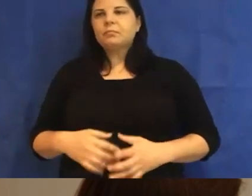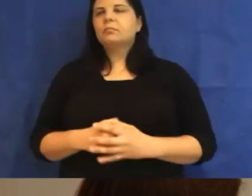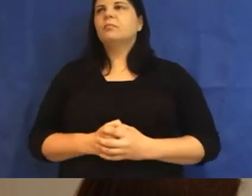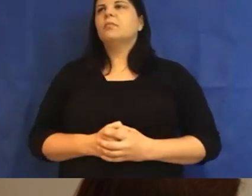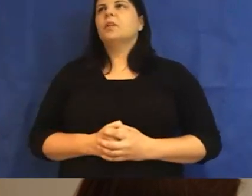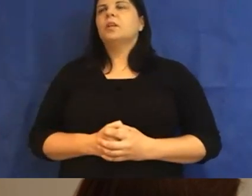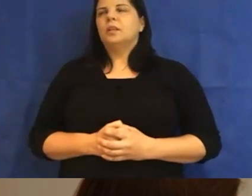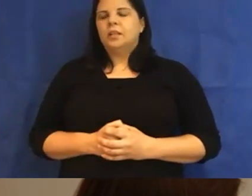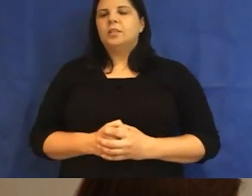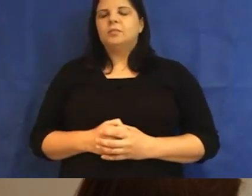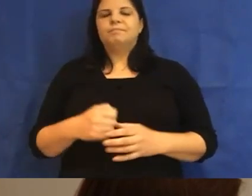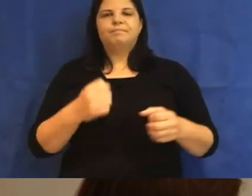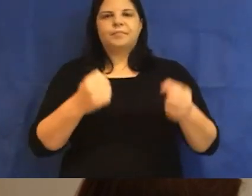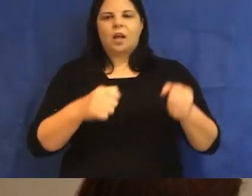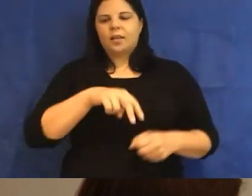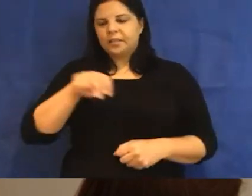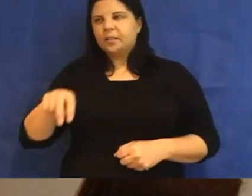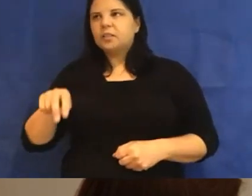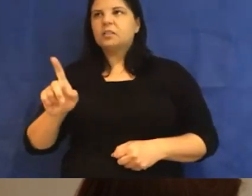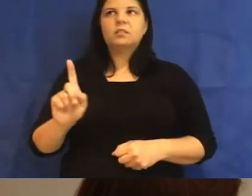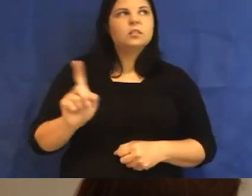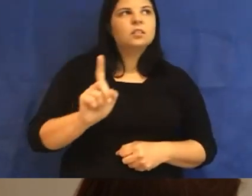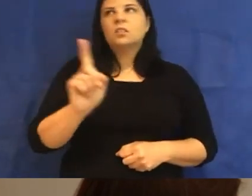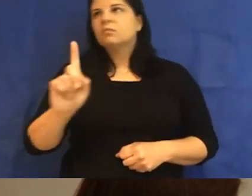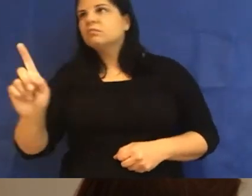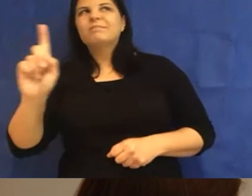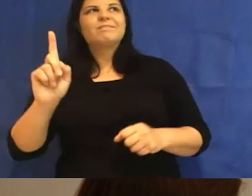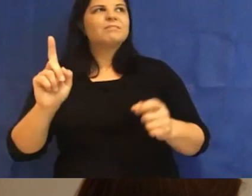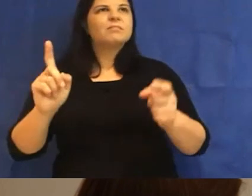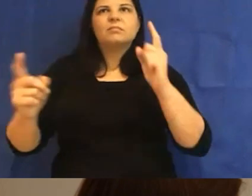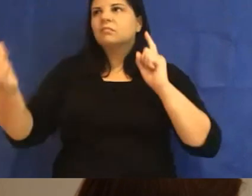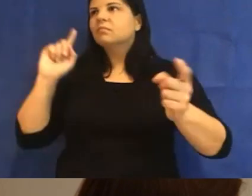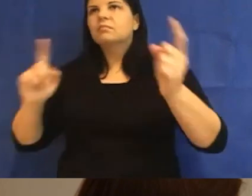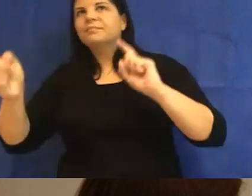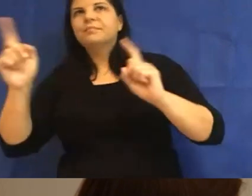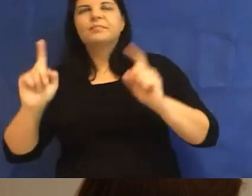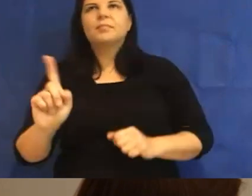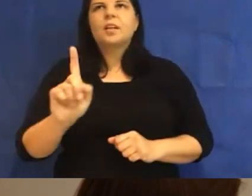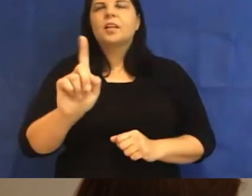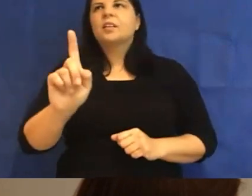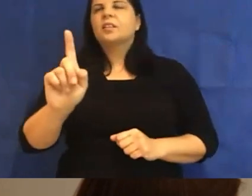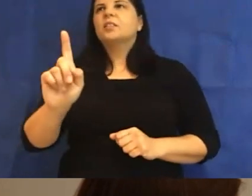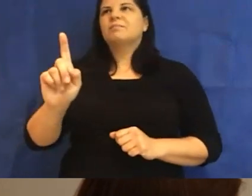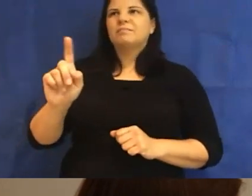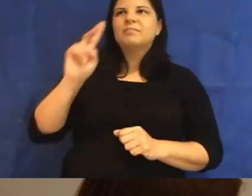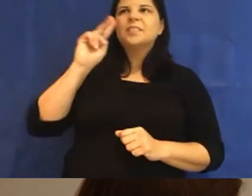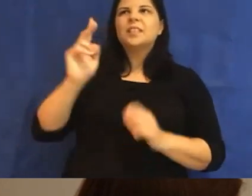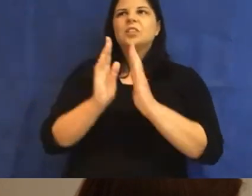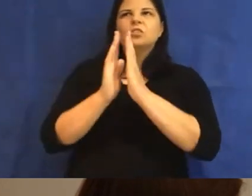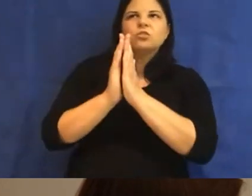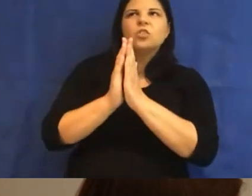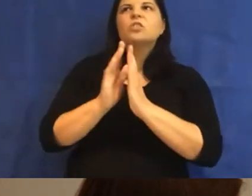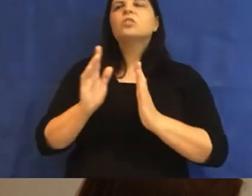daze, I got out of the car and I waded through the dispersed funeral guests. As I approached the mouth of the modest church, I began to